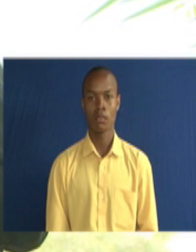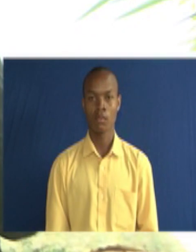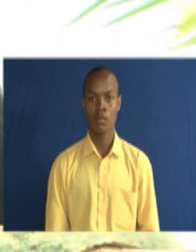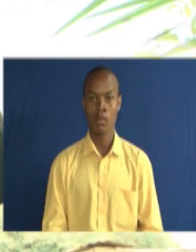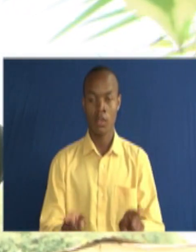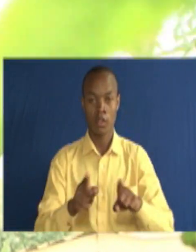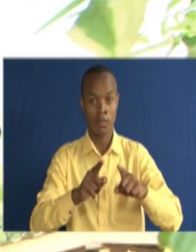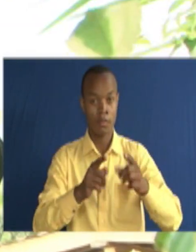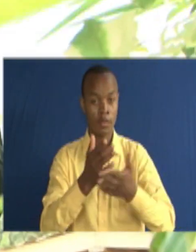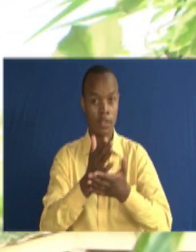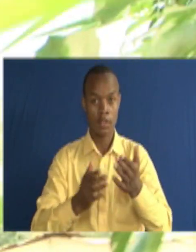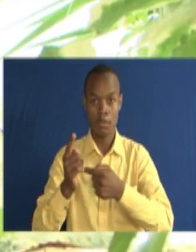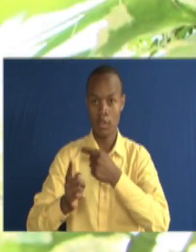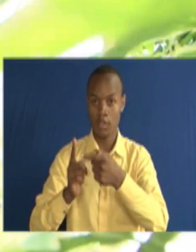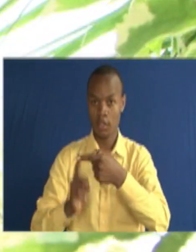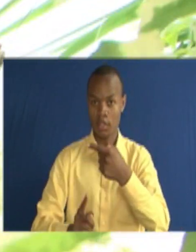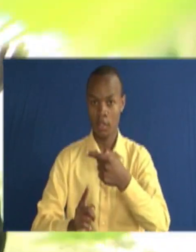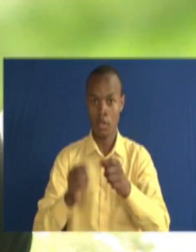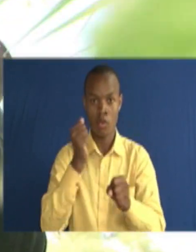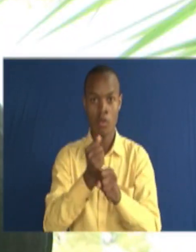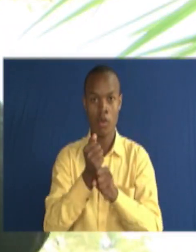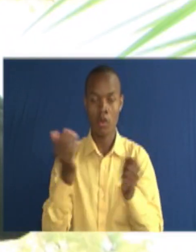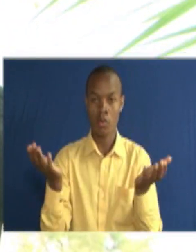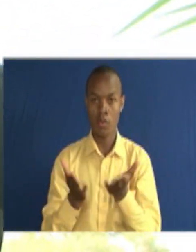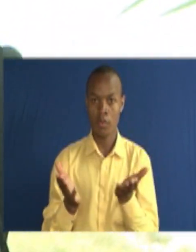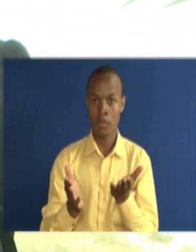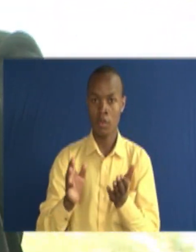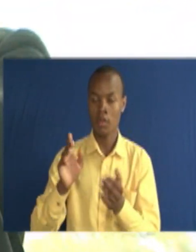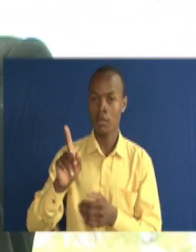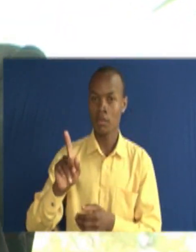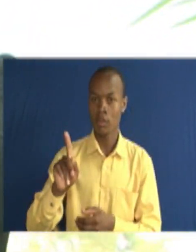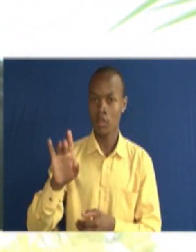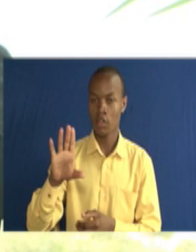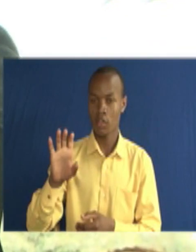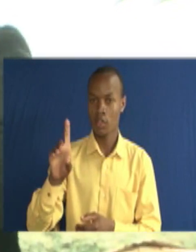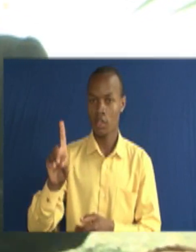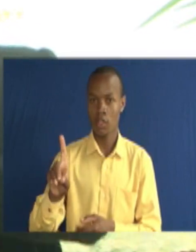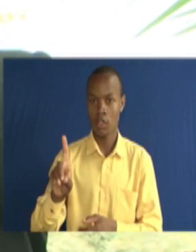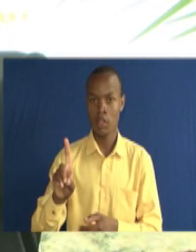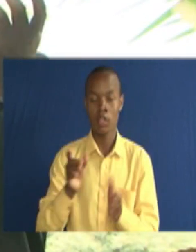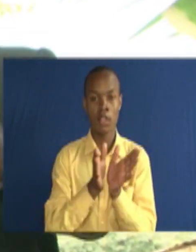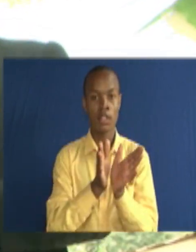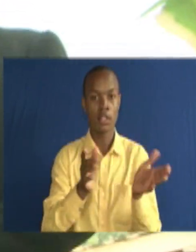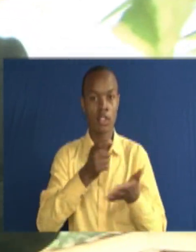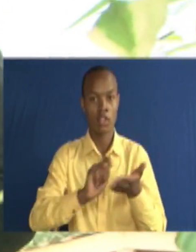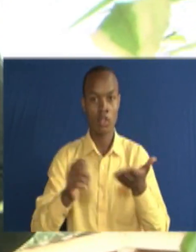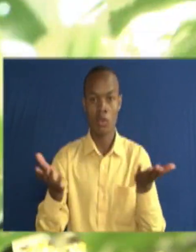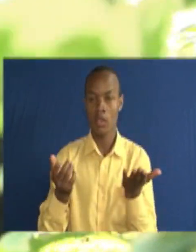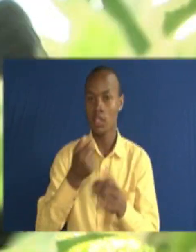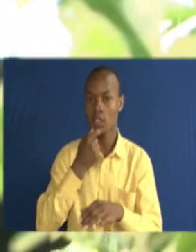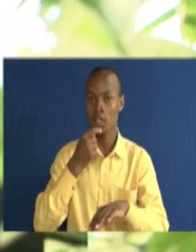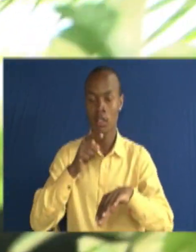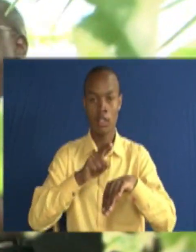several years, Kakiri worked for the Kenya National Association of the Deaf as the Secretary General in Nyanze region. While at